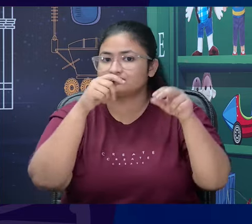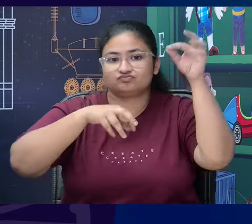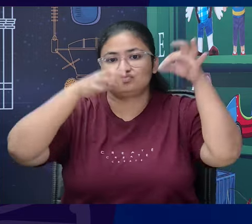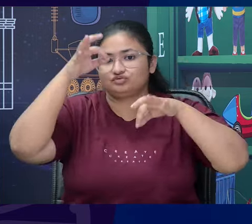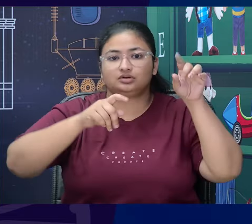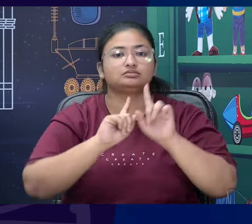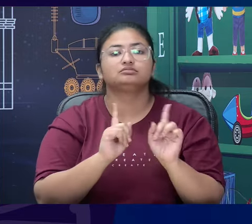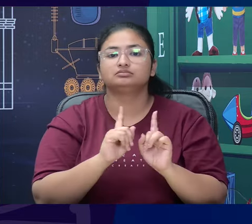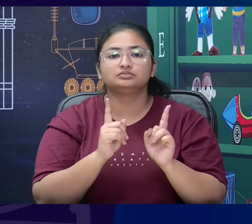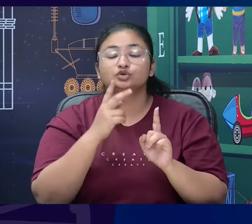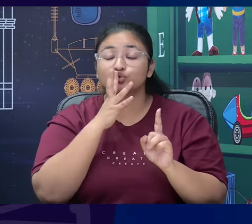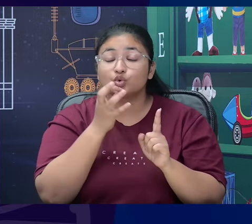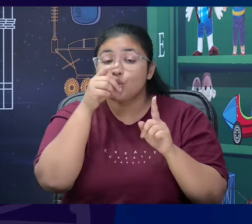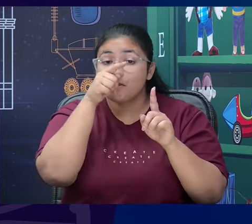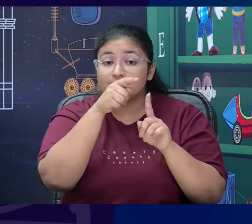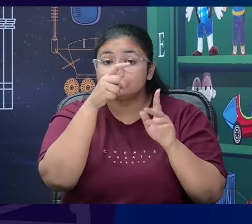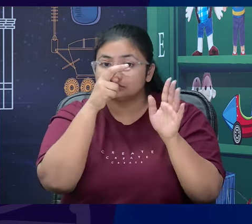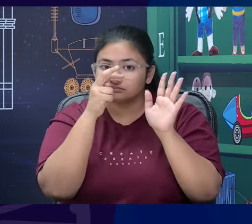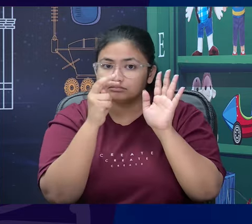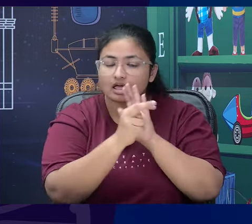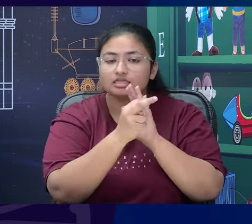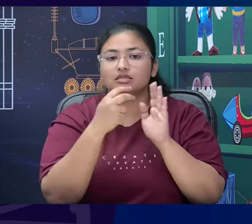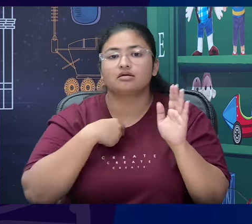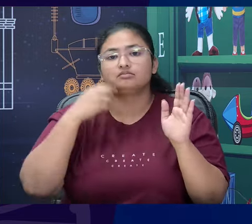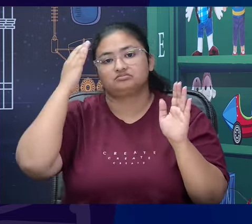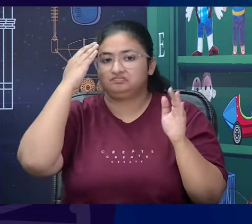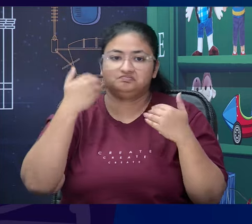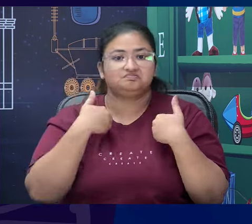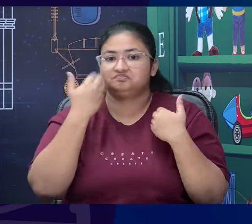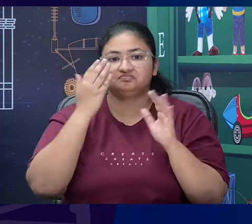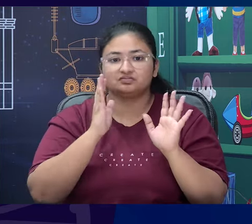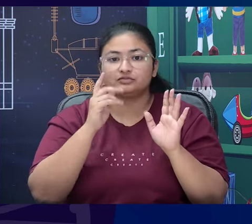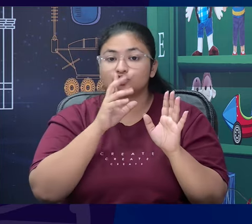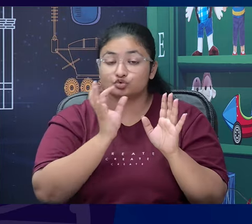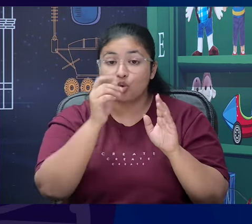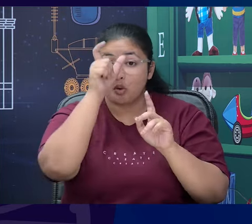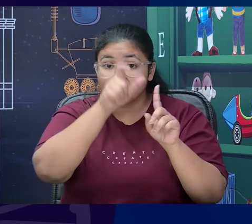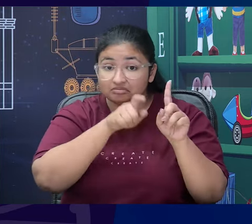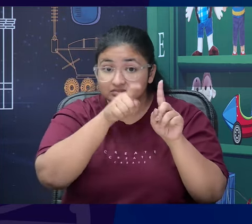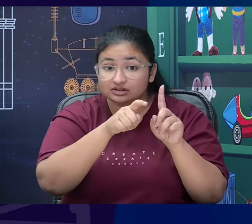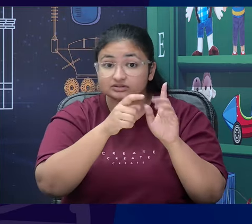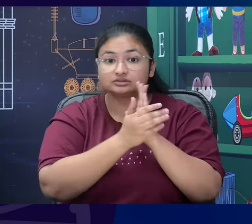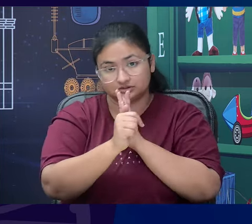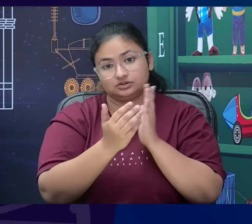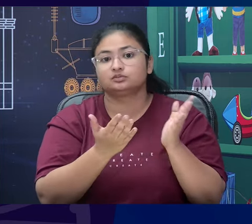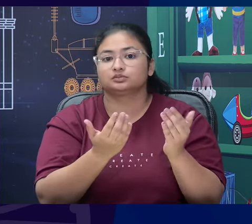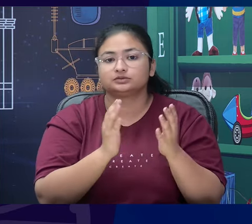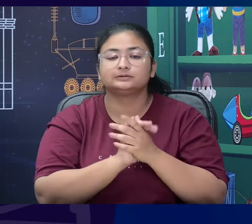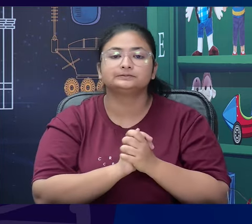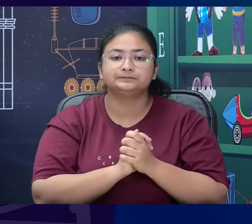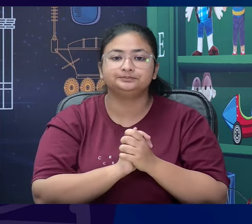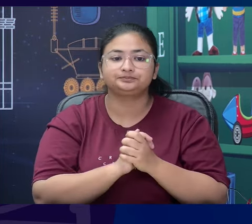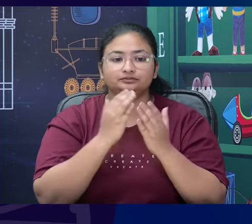so, the yellow side it talks about what elements in the story create suspense. So,